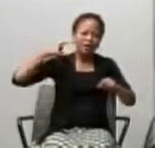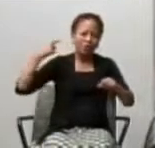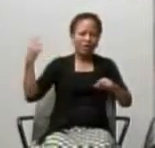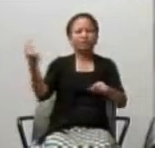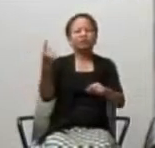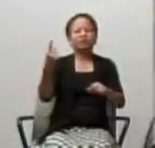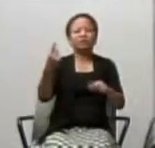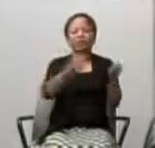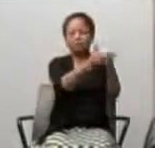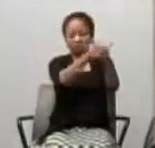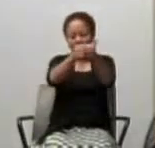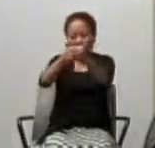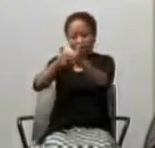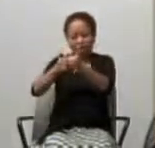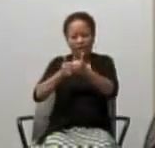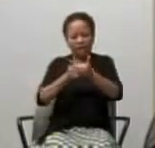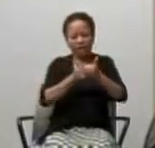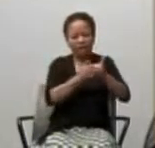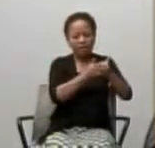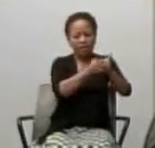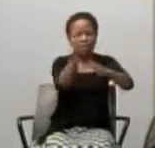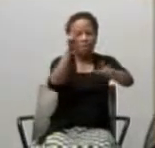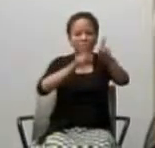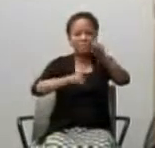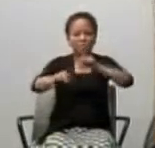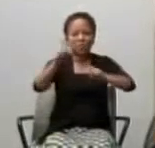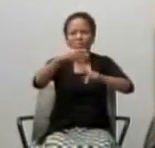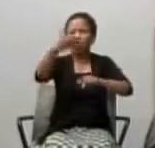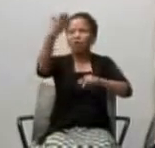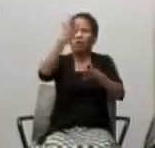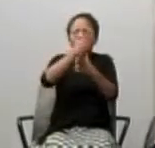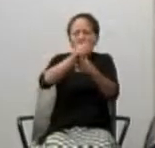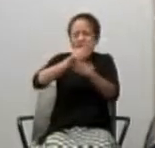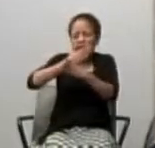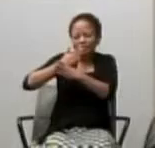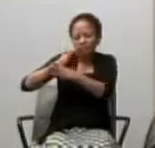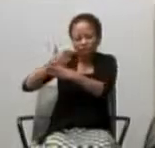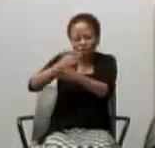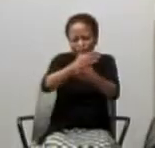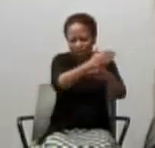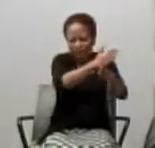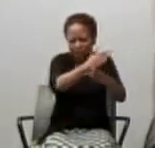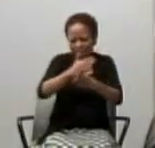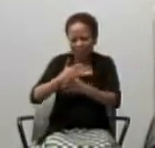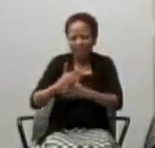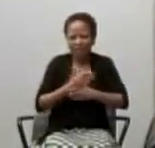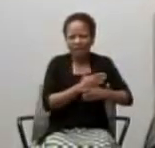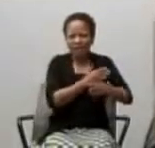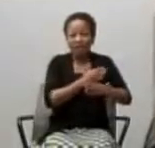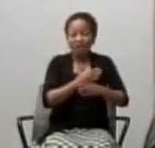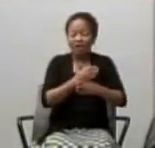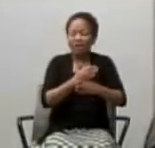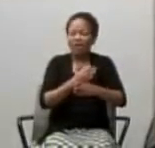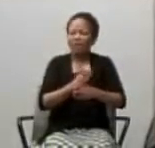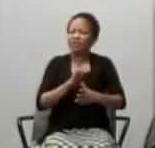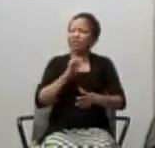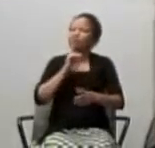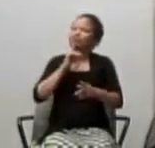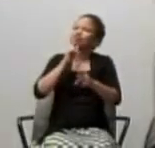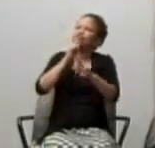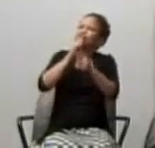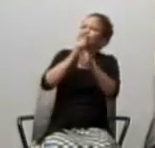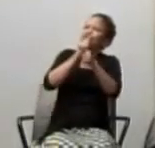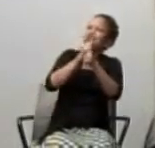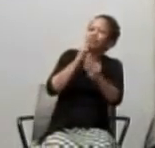God can share in this divine space, this divine revelation of truth, of Jesus